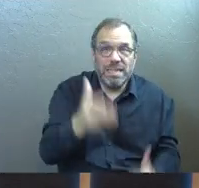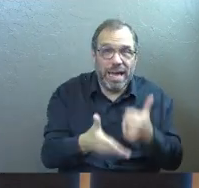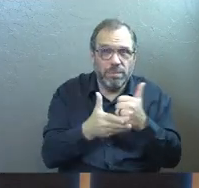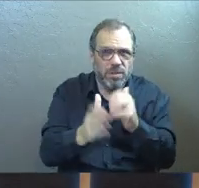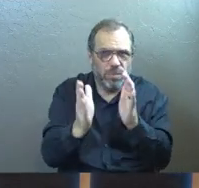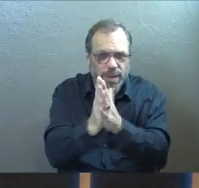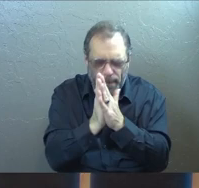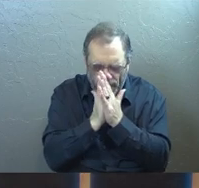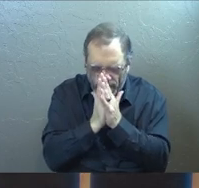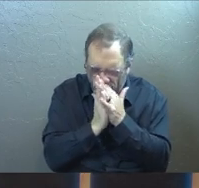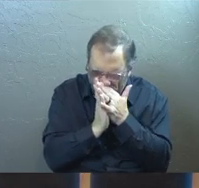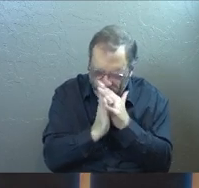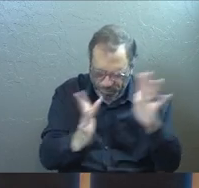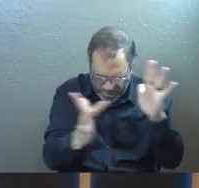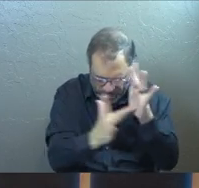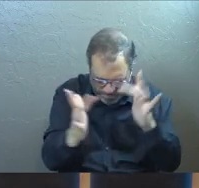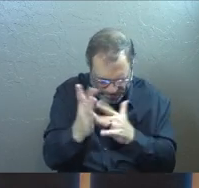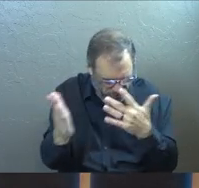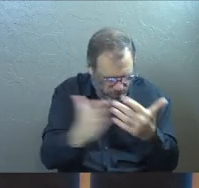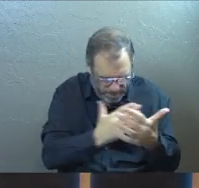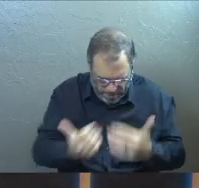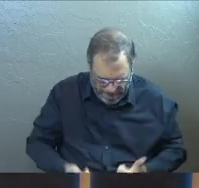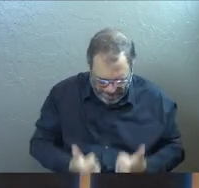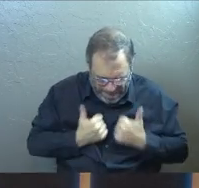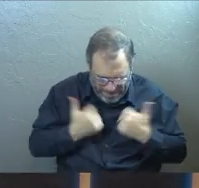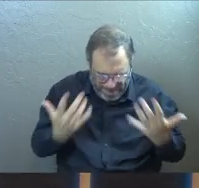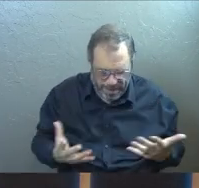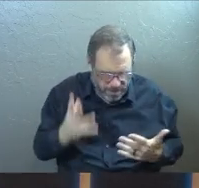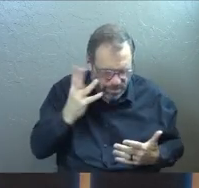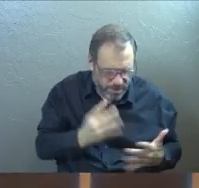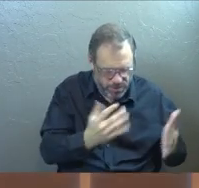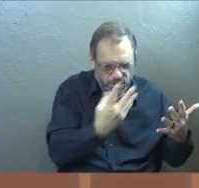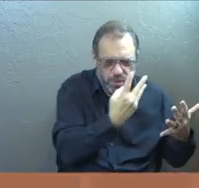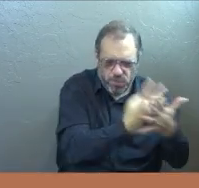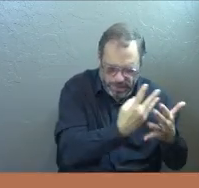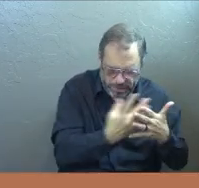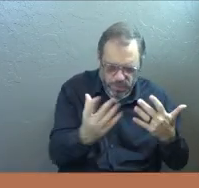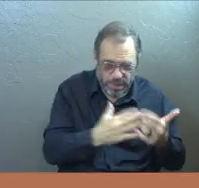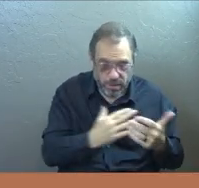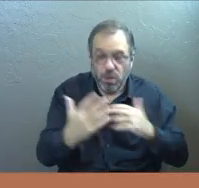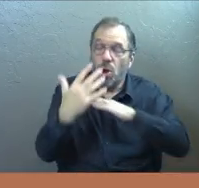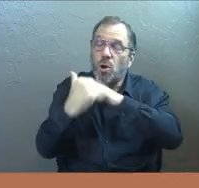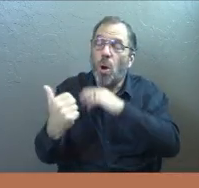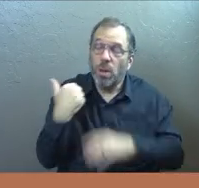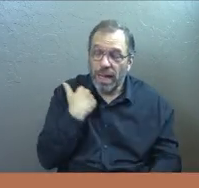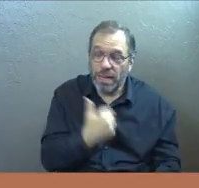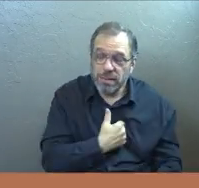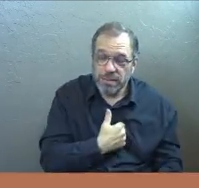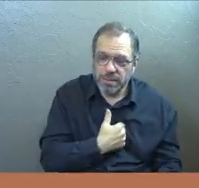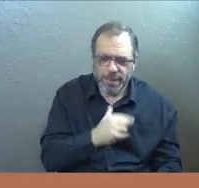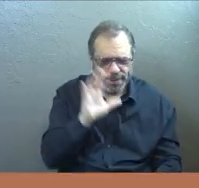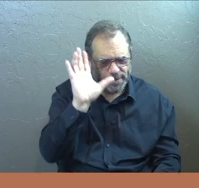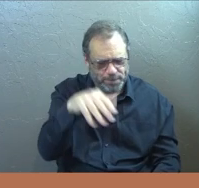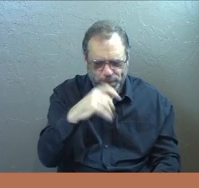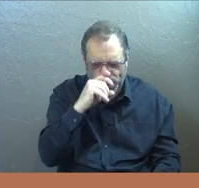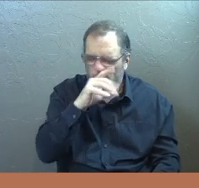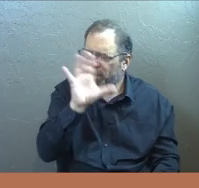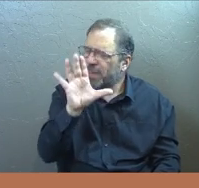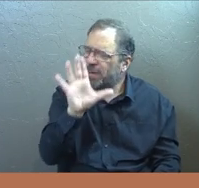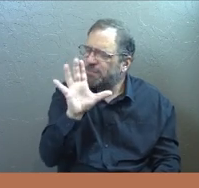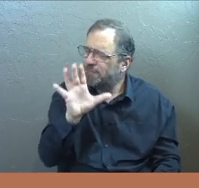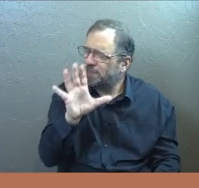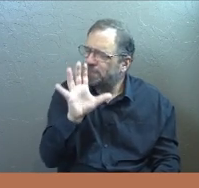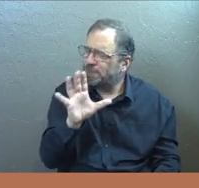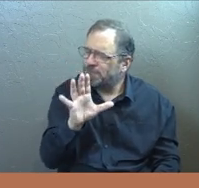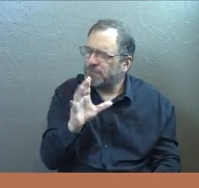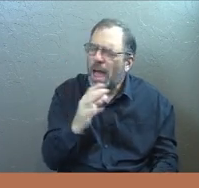Let's pray. Jesus, no matter where we're at today, Lord, I pray that you would call us. And God, I just